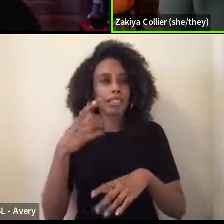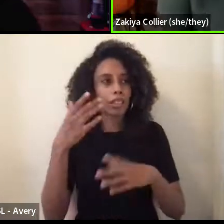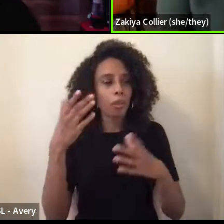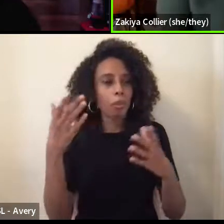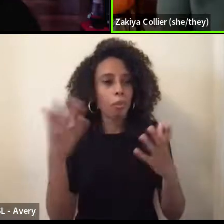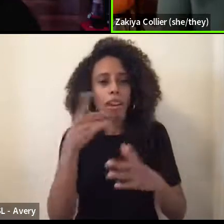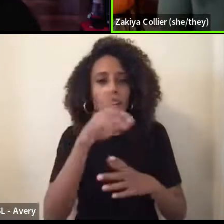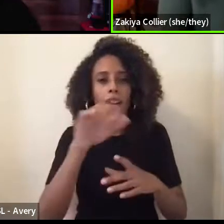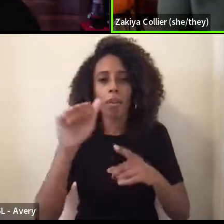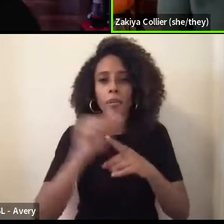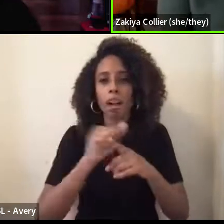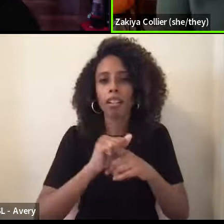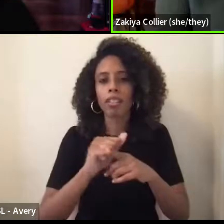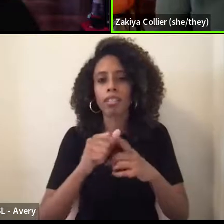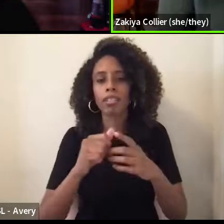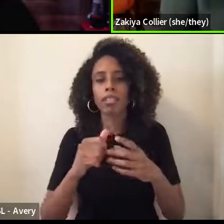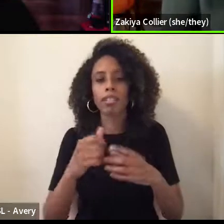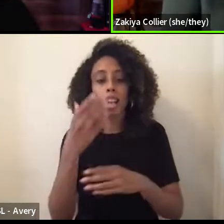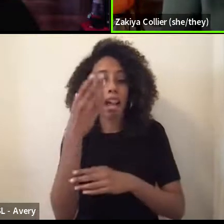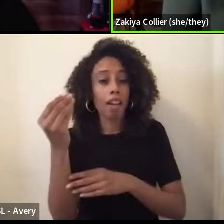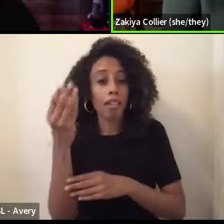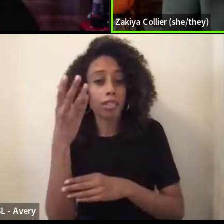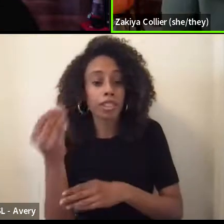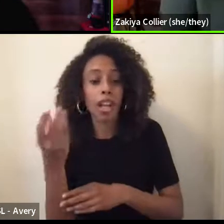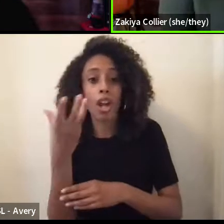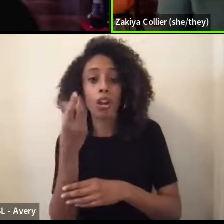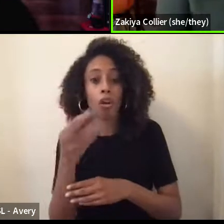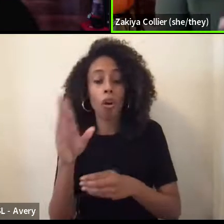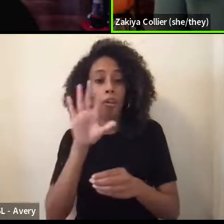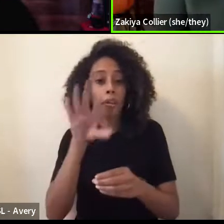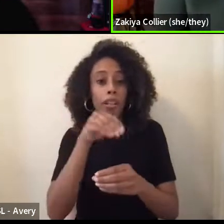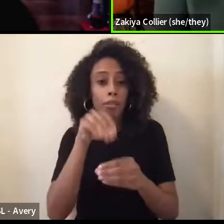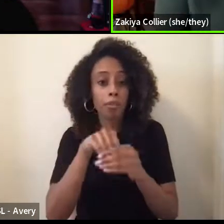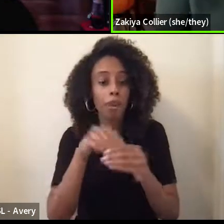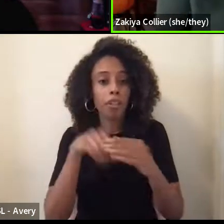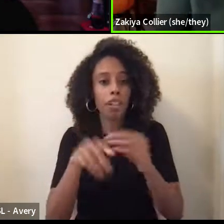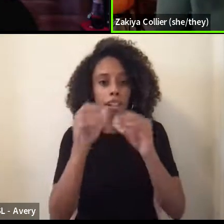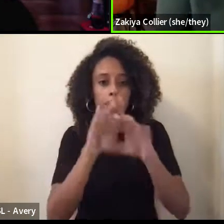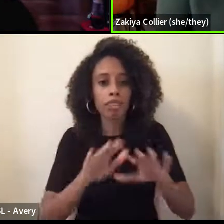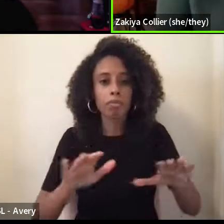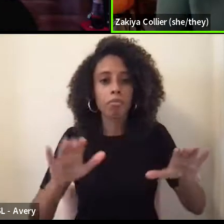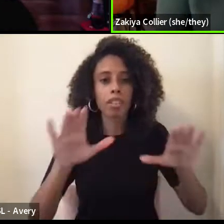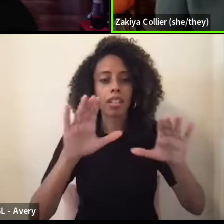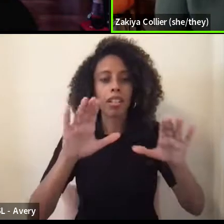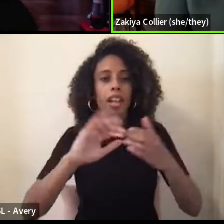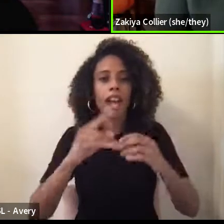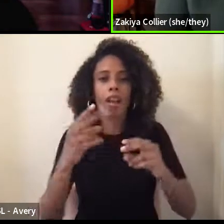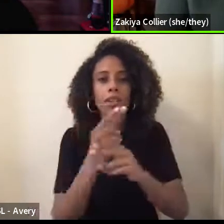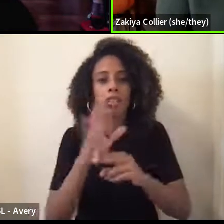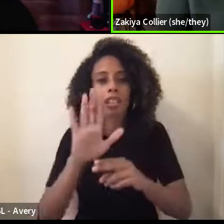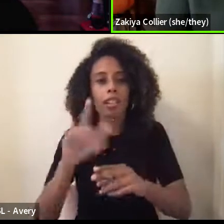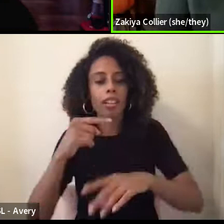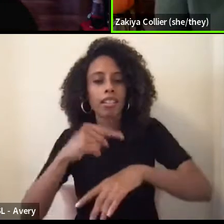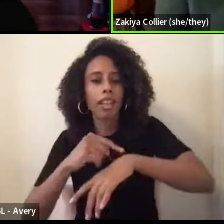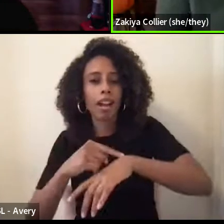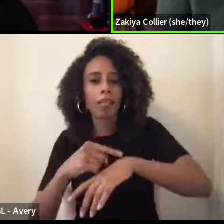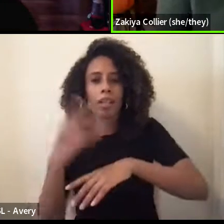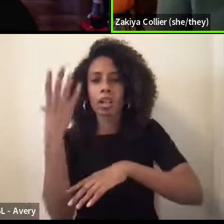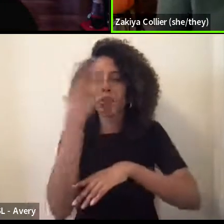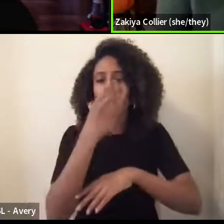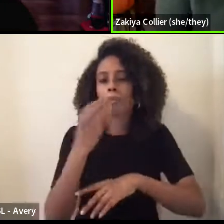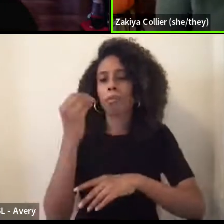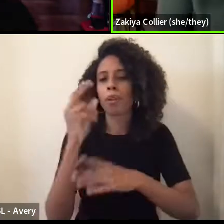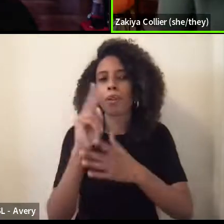outside of, or within these spaces, you know, like the beautiful videos of people singing